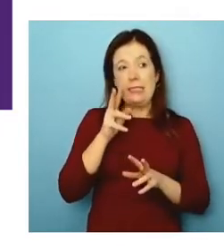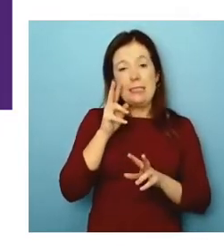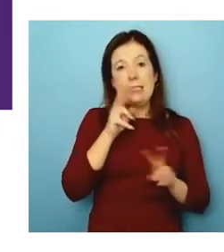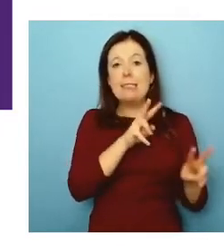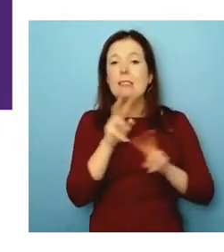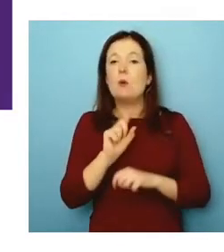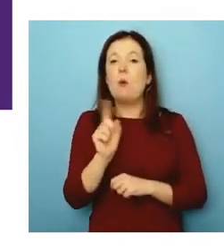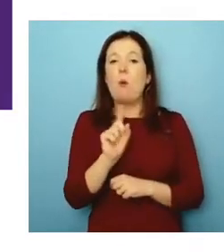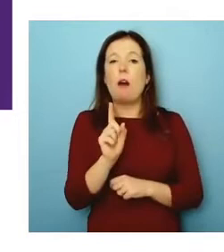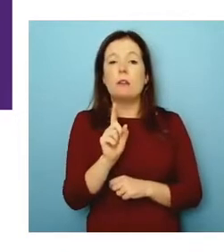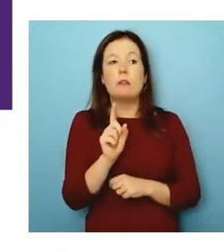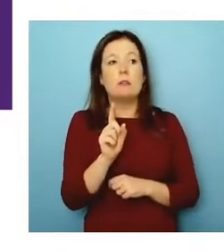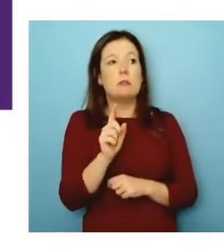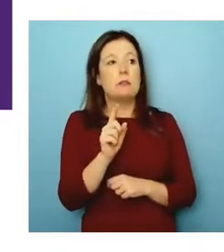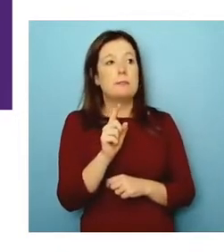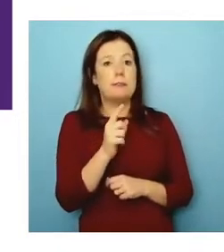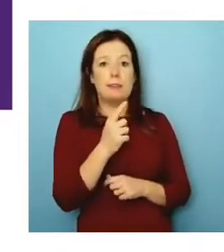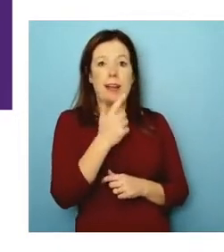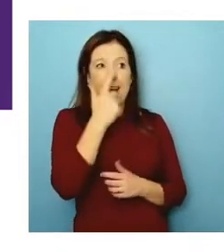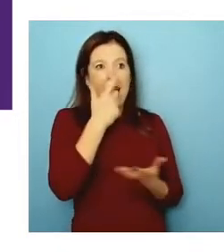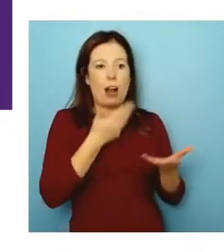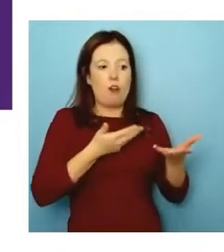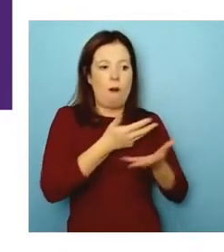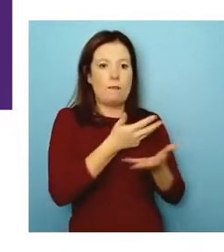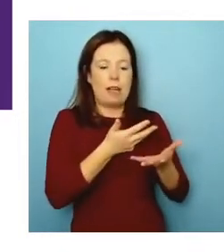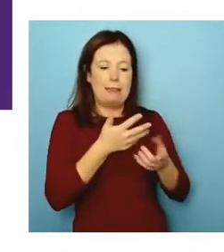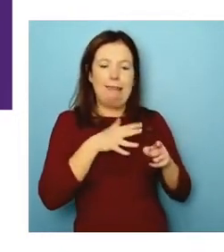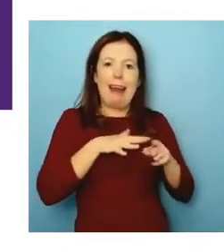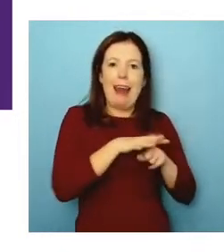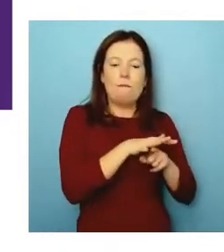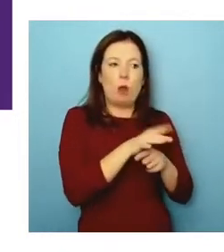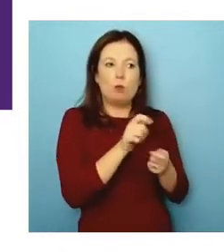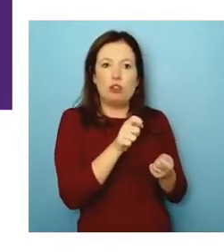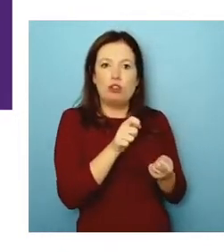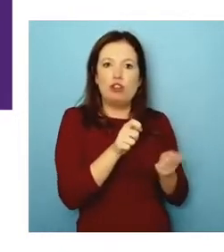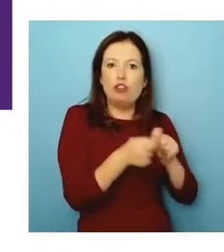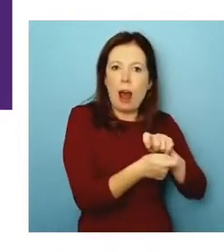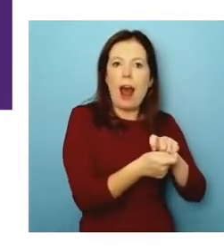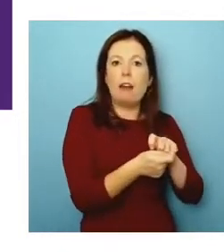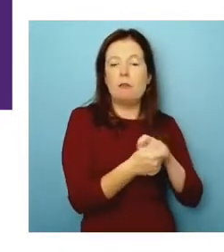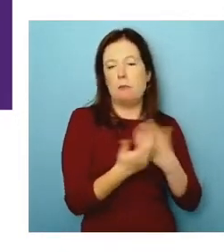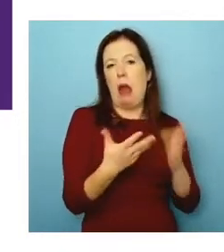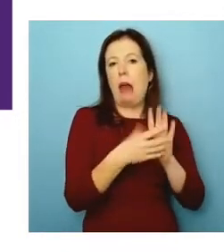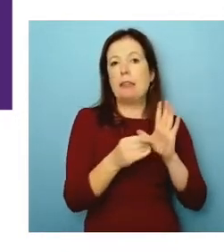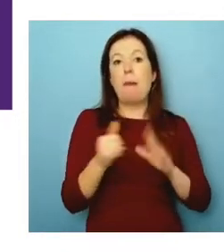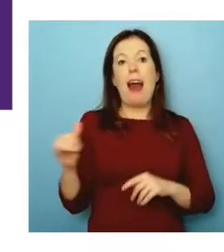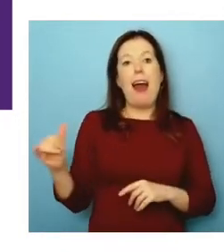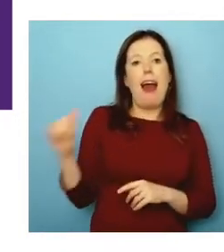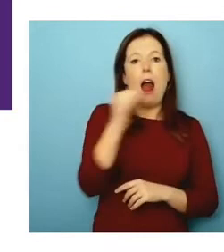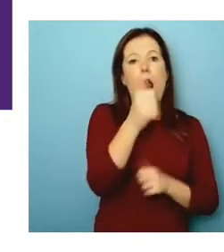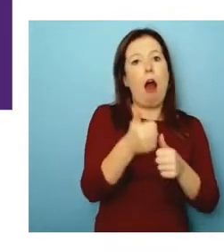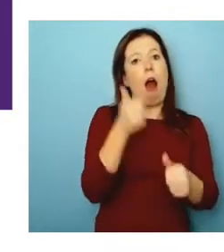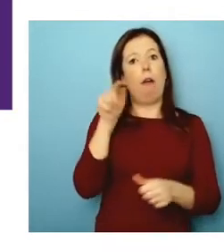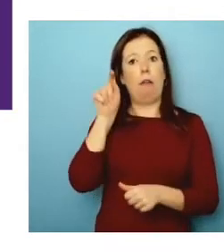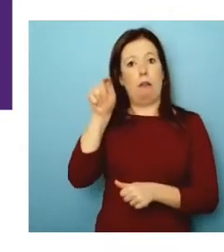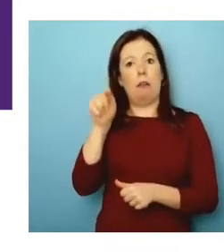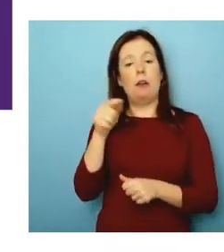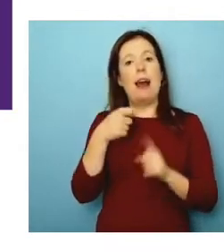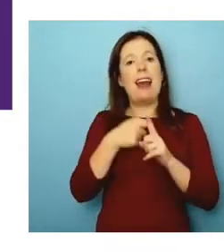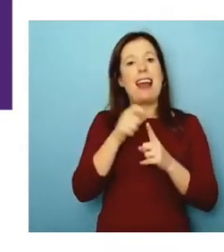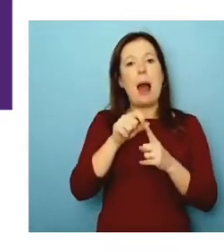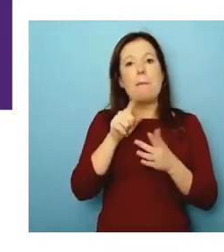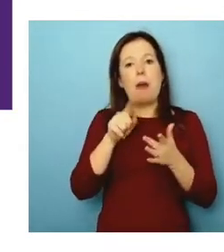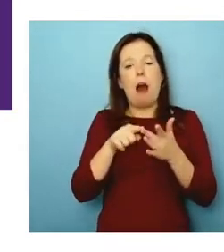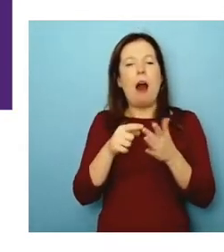to change or direct the conversation. So, you know, we worked with an airline who had their KPIs, the key